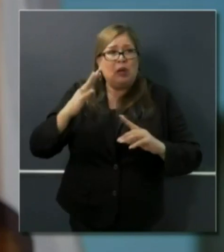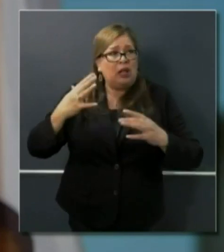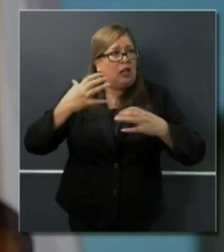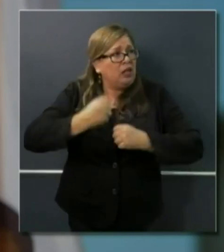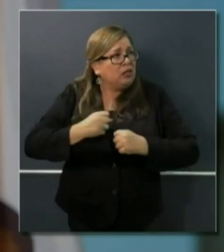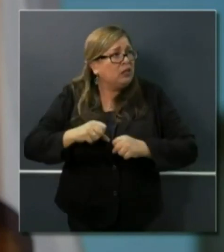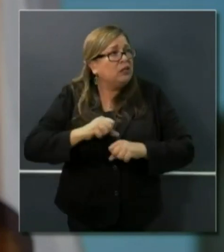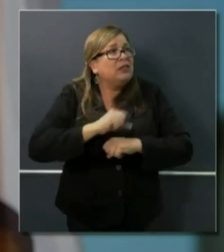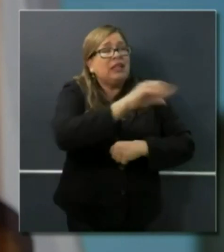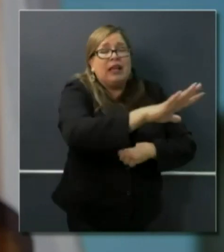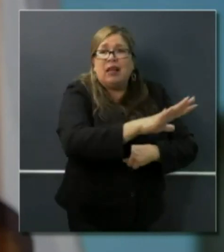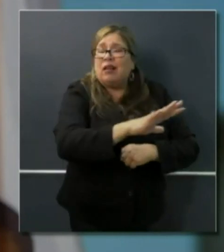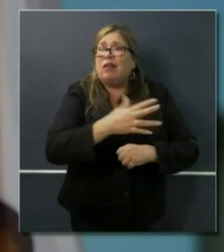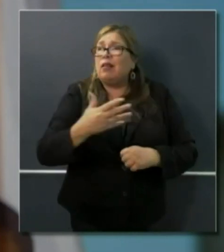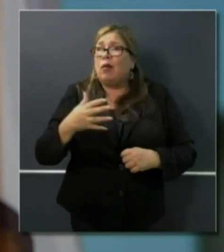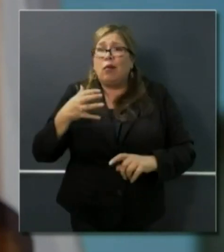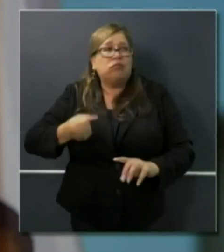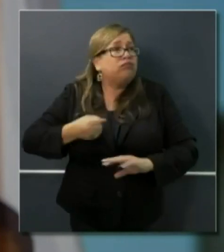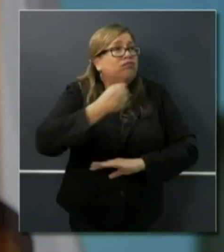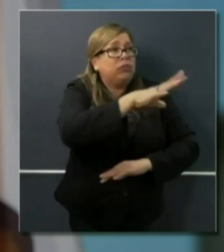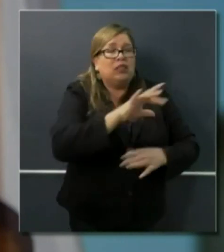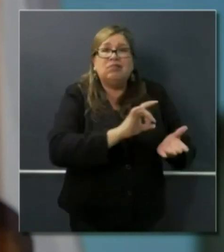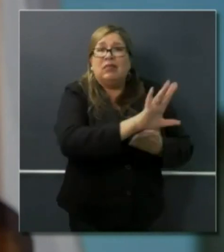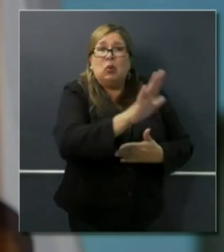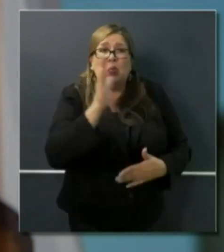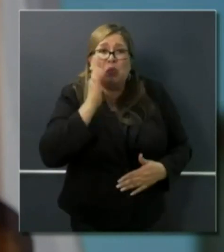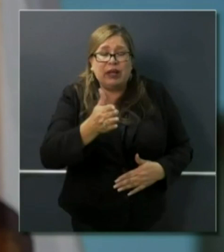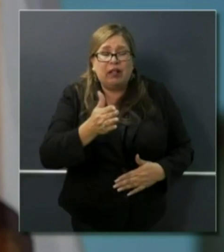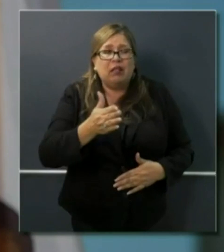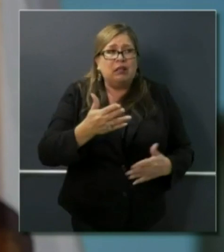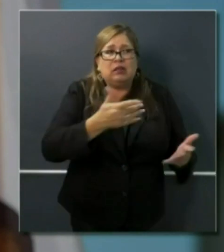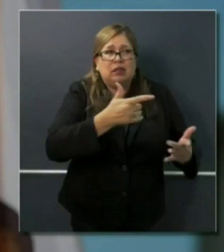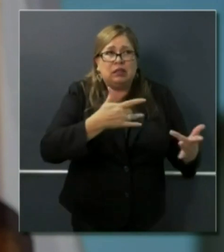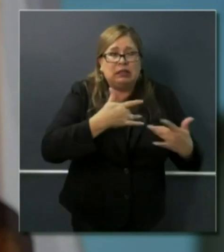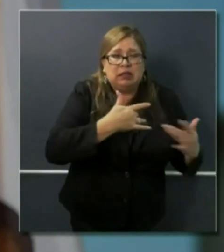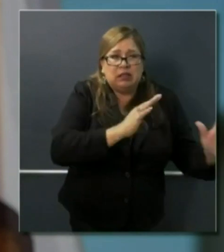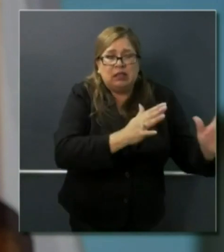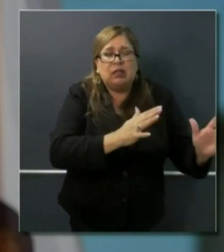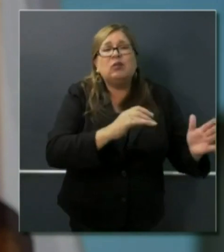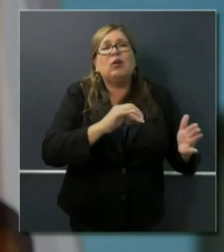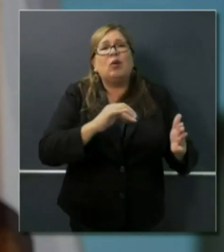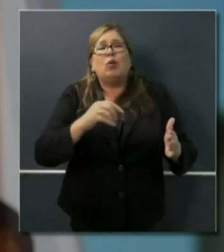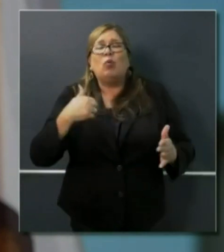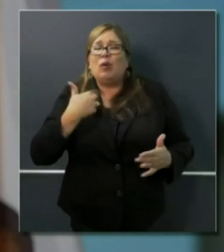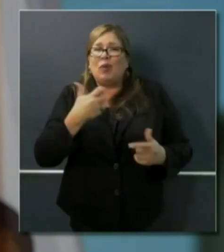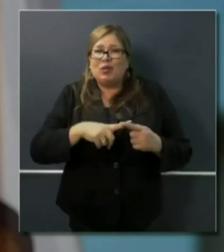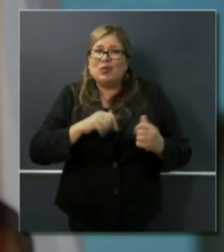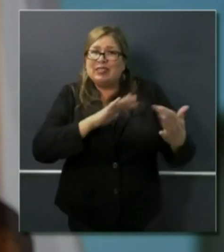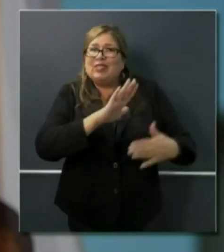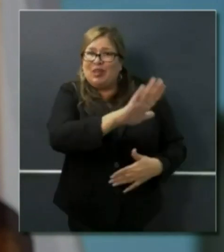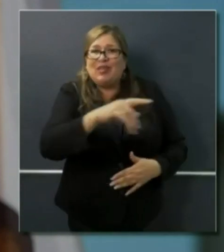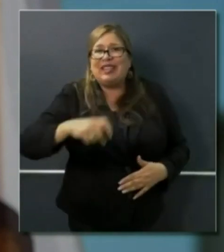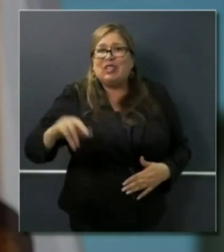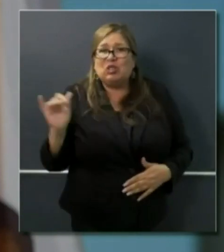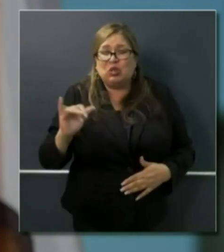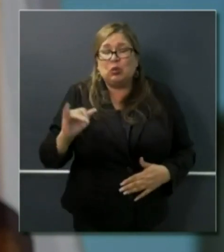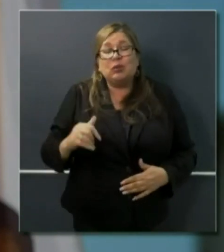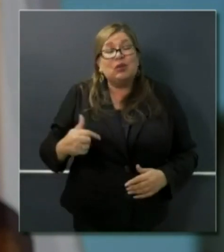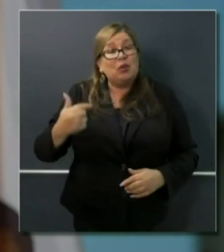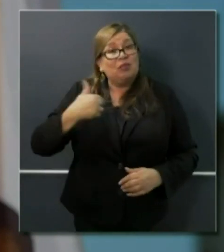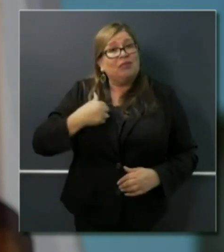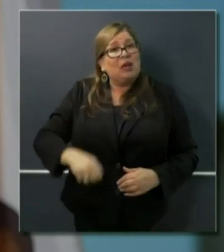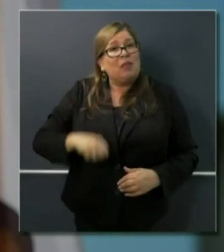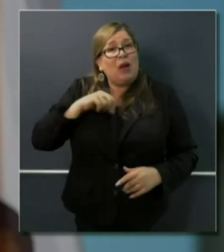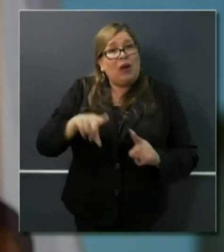addressing the essential needs of tens of millions of Californians. And that's why I'm proud as governor to be the first state to